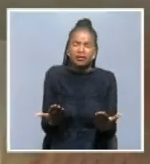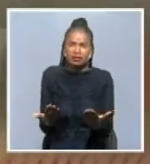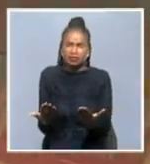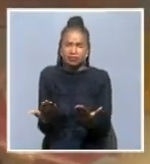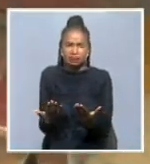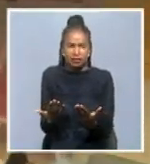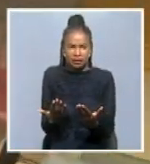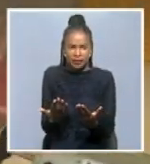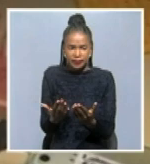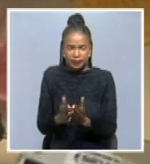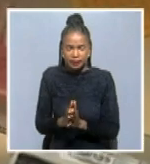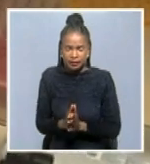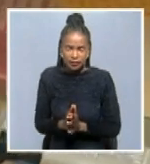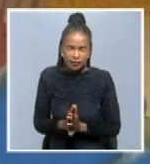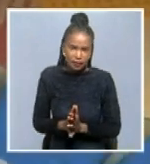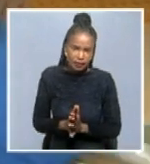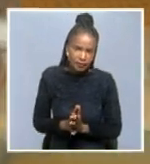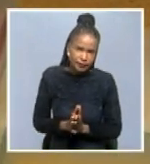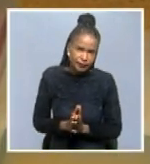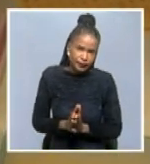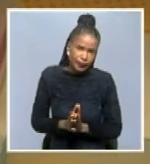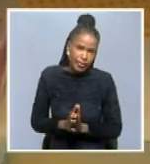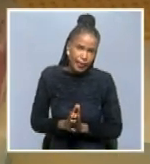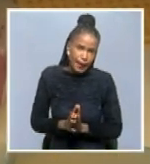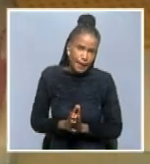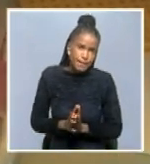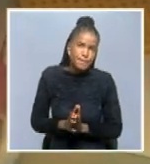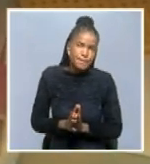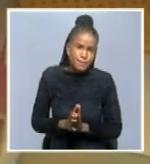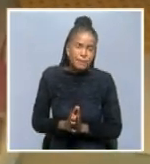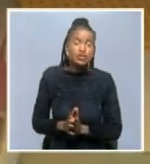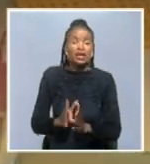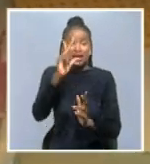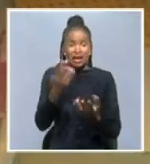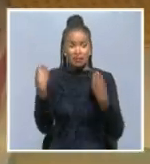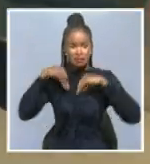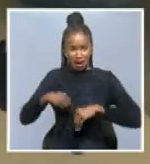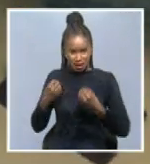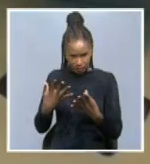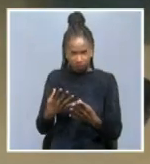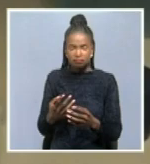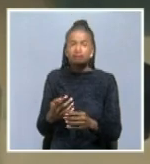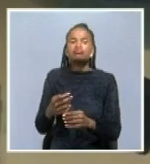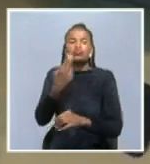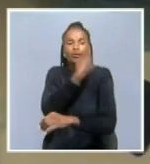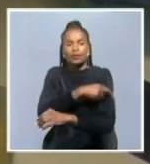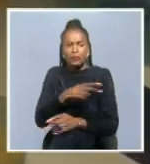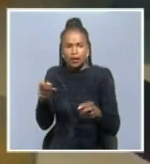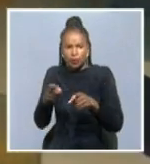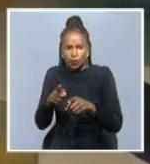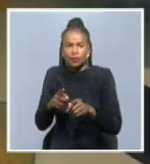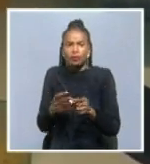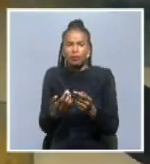areas that we have sort of put testing areas or testing venues. How